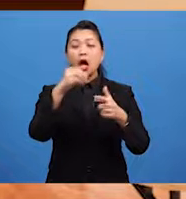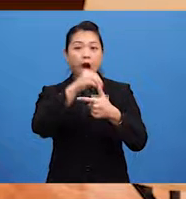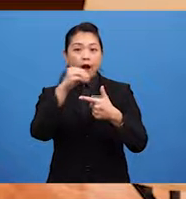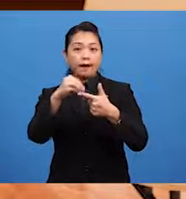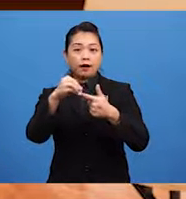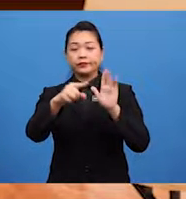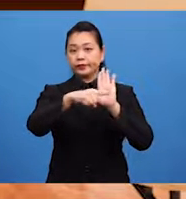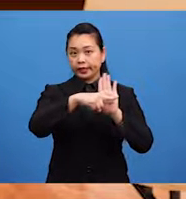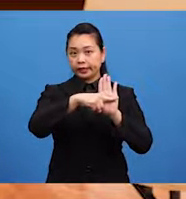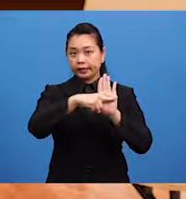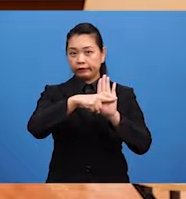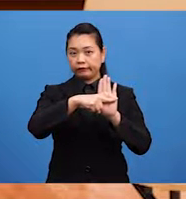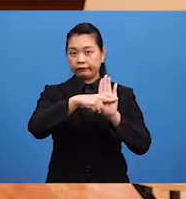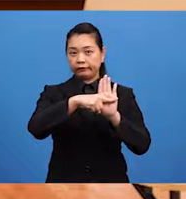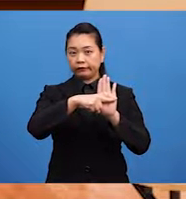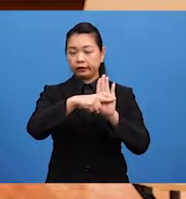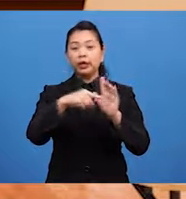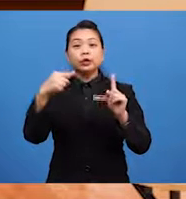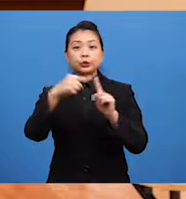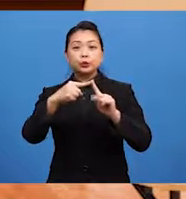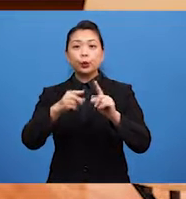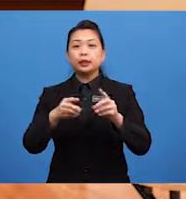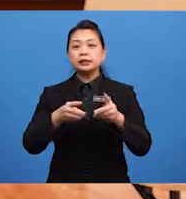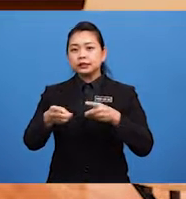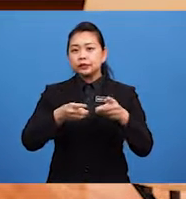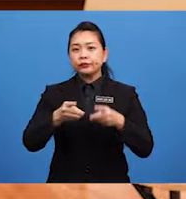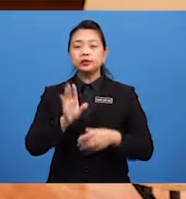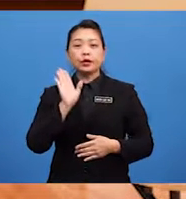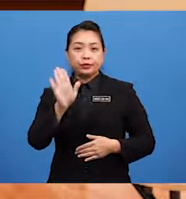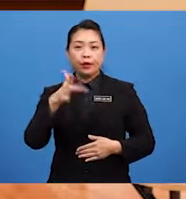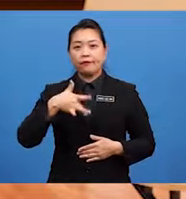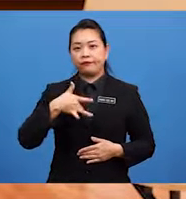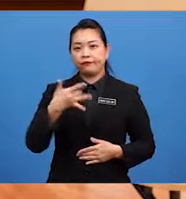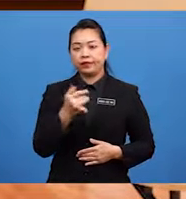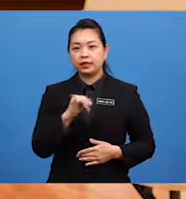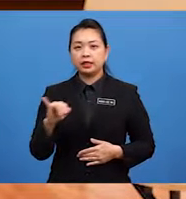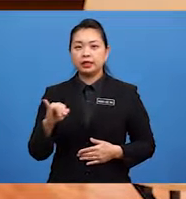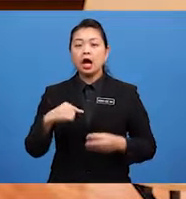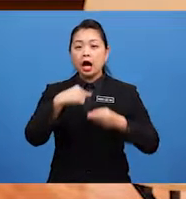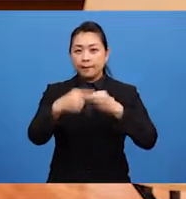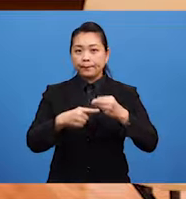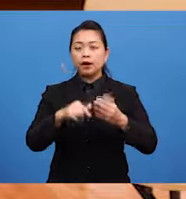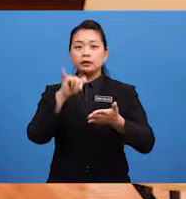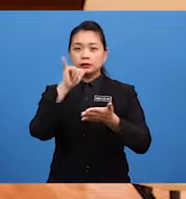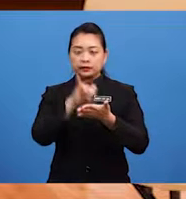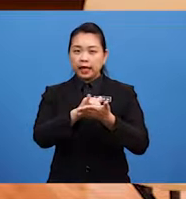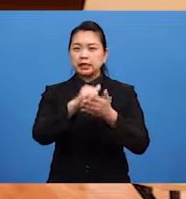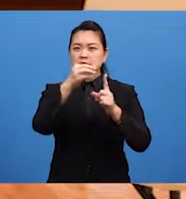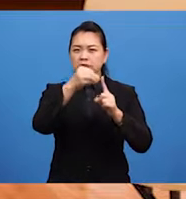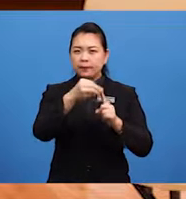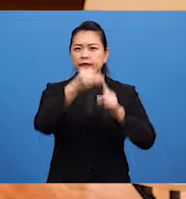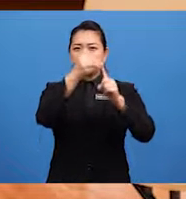negative adjective To describe your feelings about that specific person